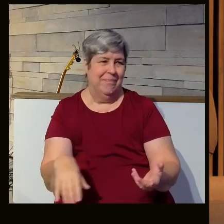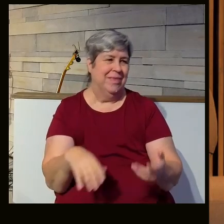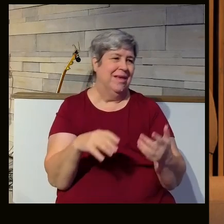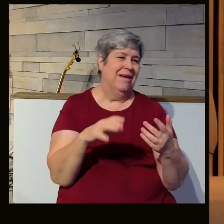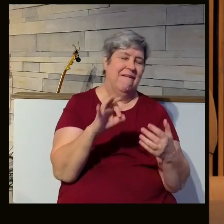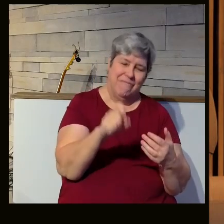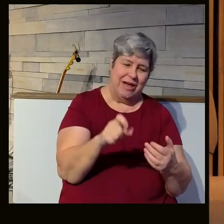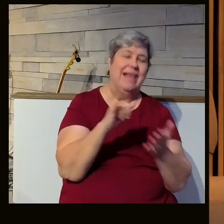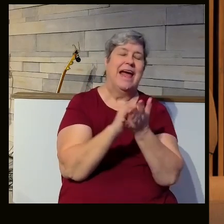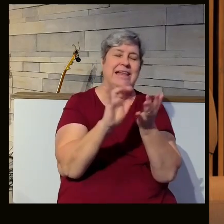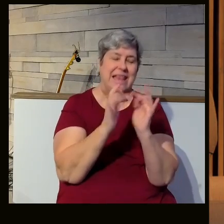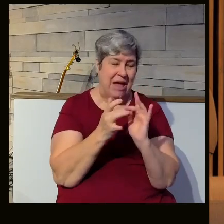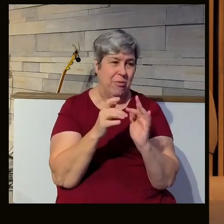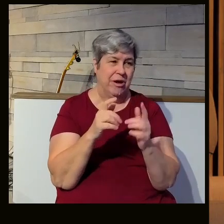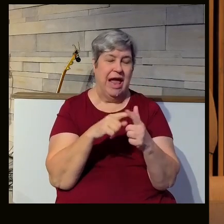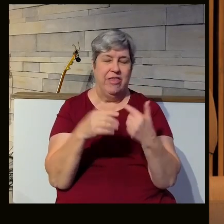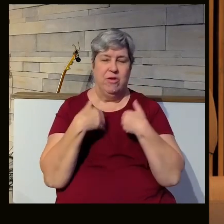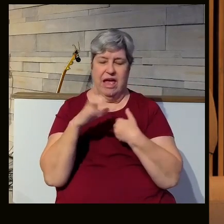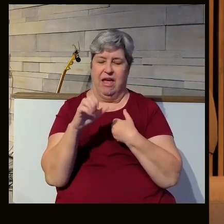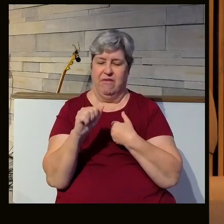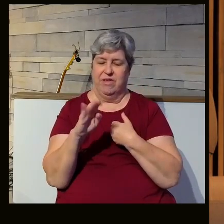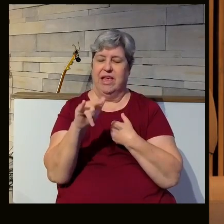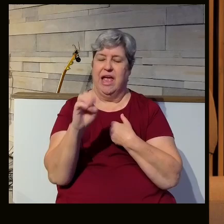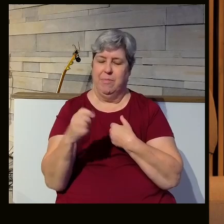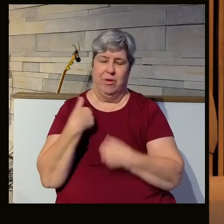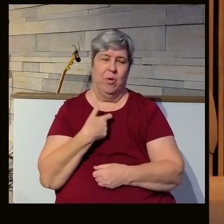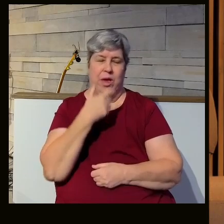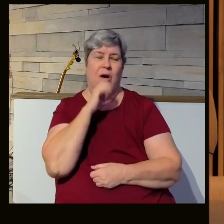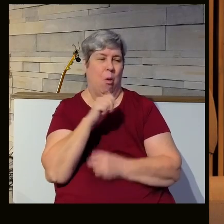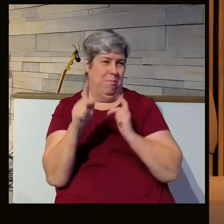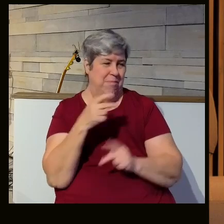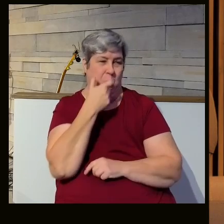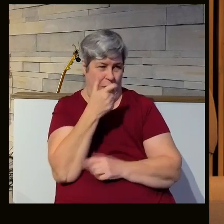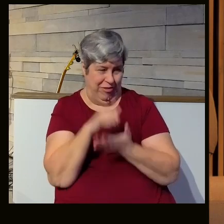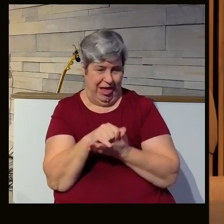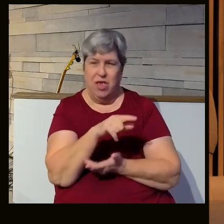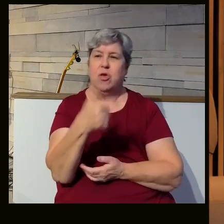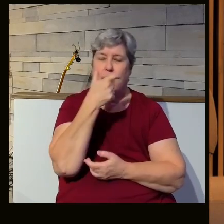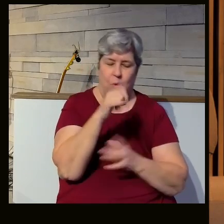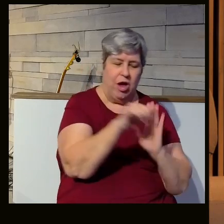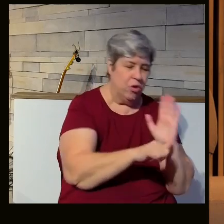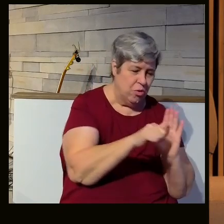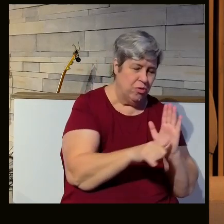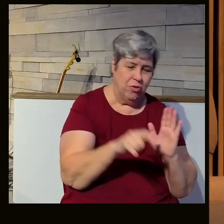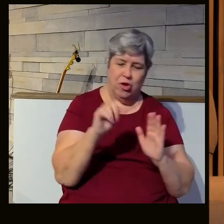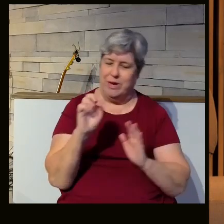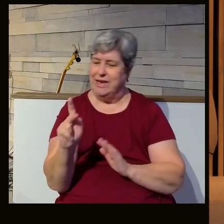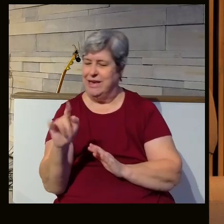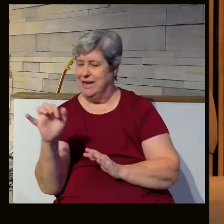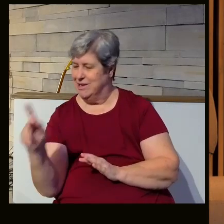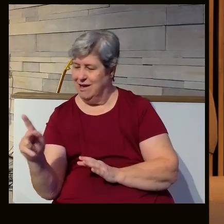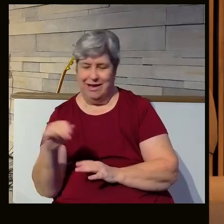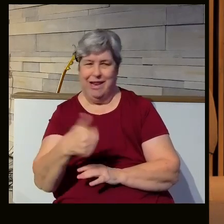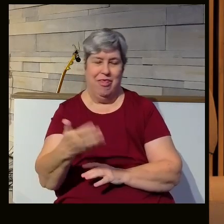and Fox. That's network television. Then you have cable. Cable's what us old folks watch, all right? You watch YouTube and TikTok and three other things that